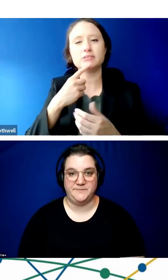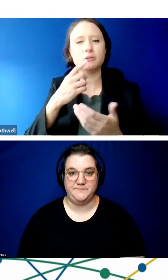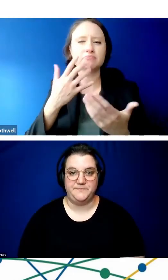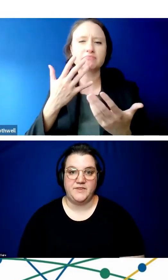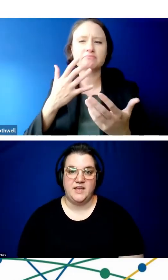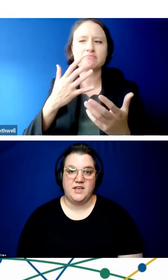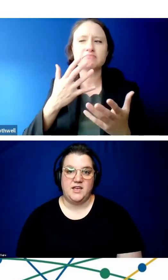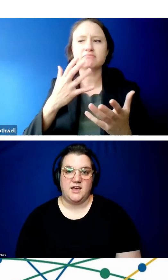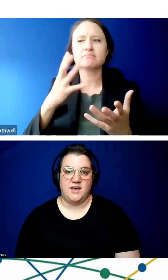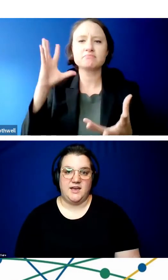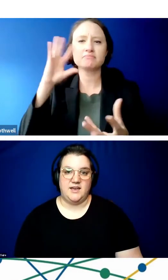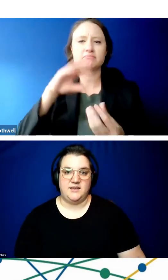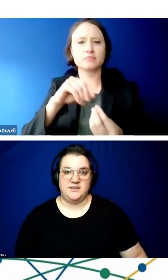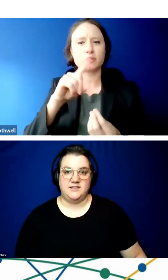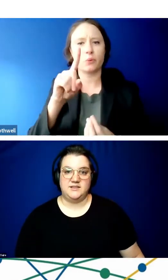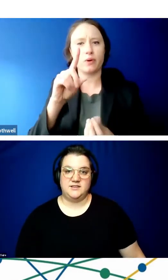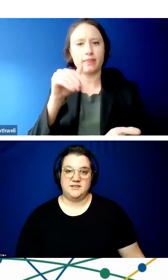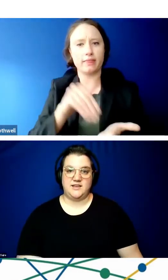low vision.